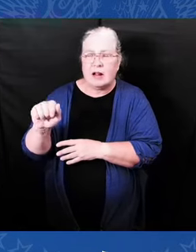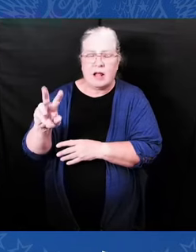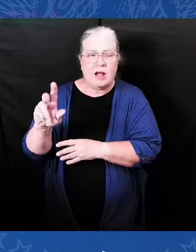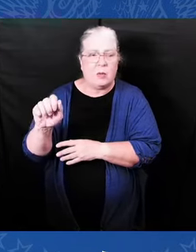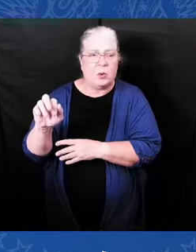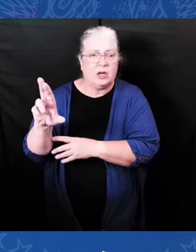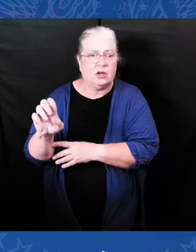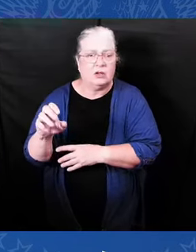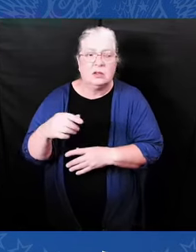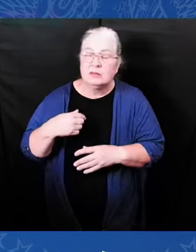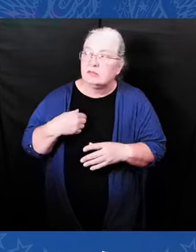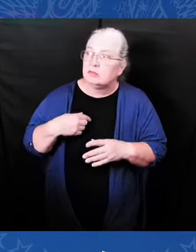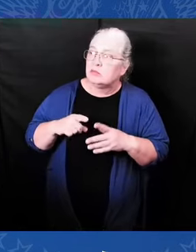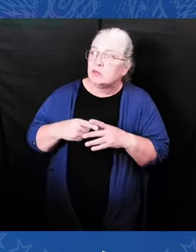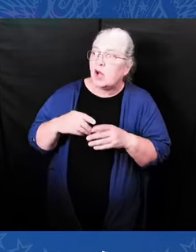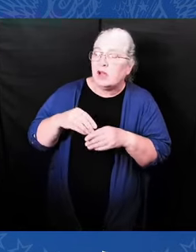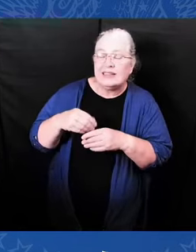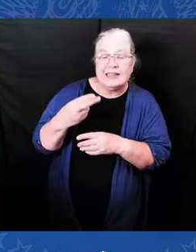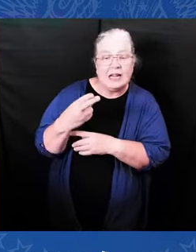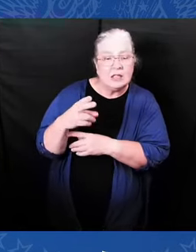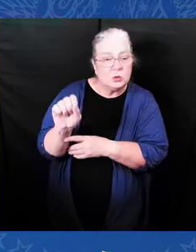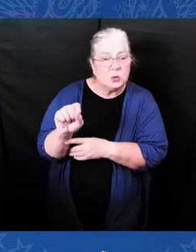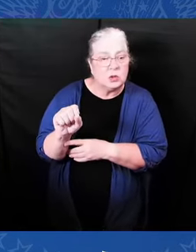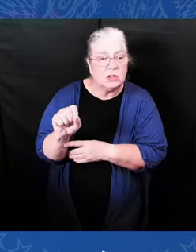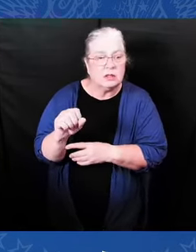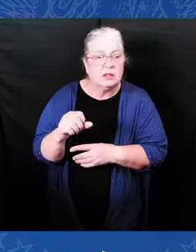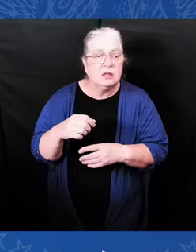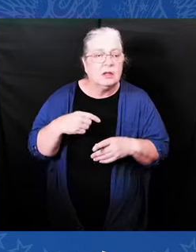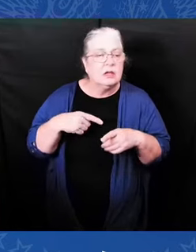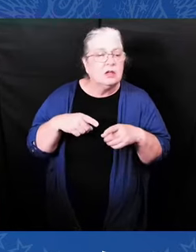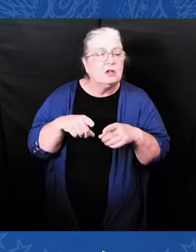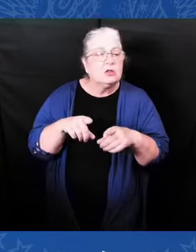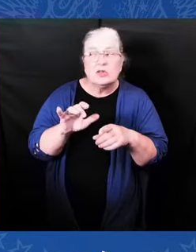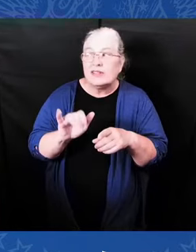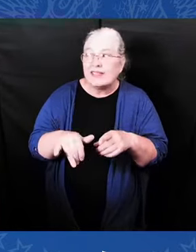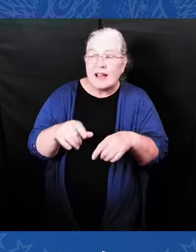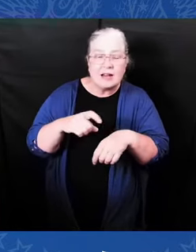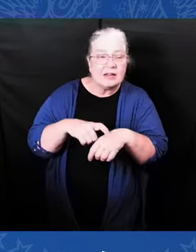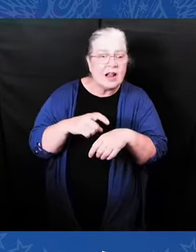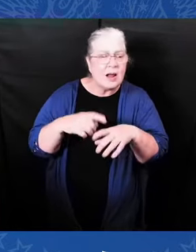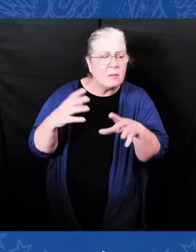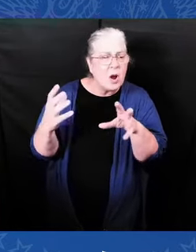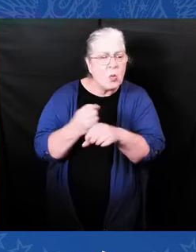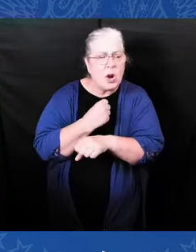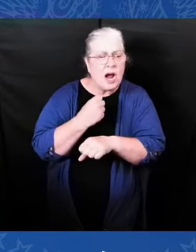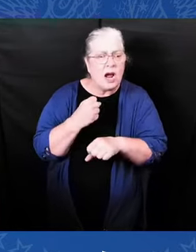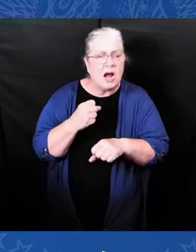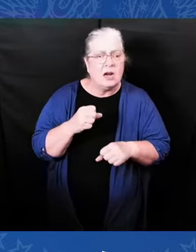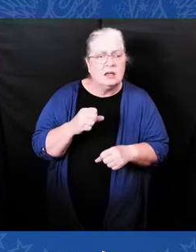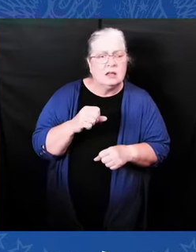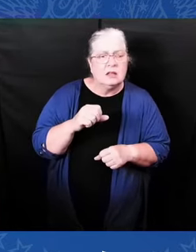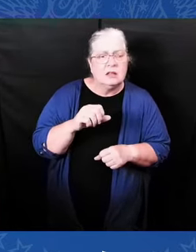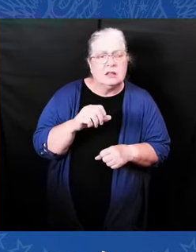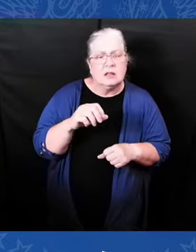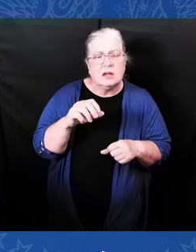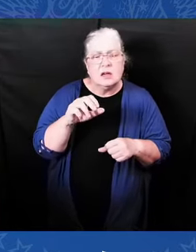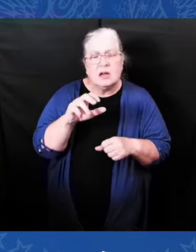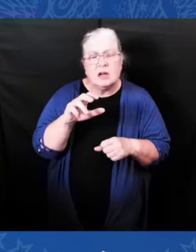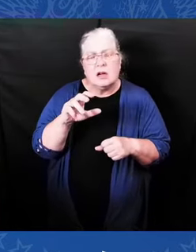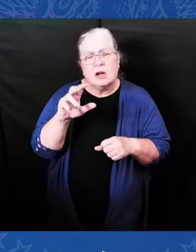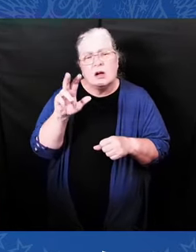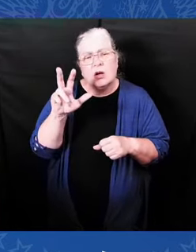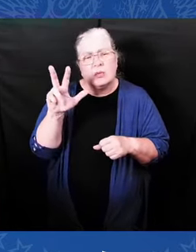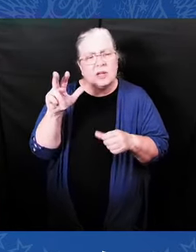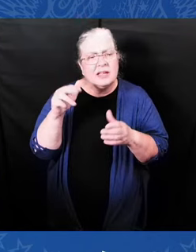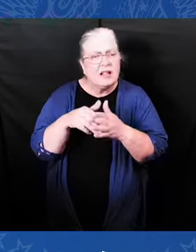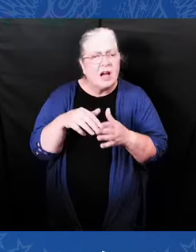And Nixon won by 64 percent of the vote in my state. I won because virtually 90 percent of the African-American community, we